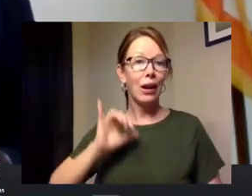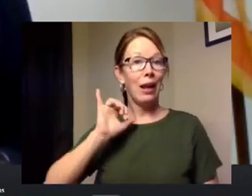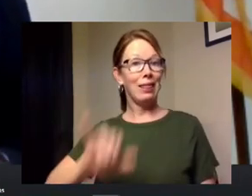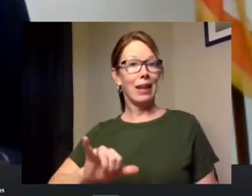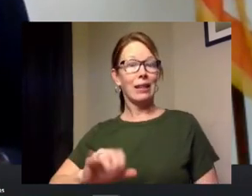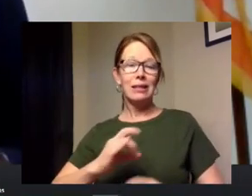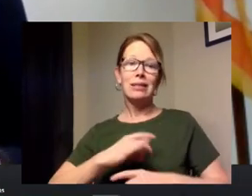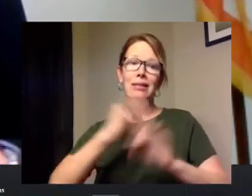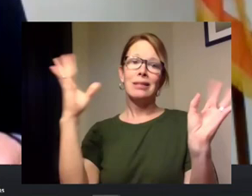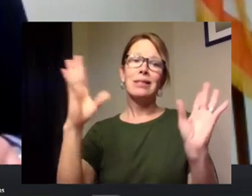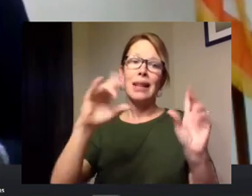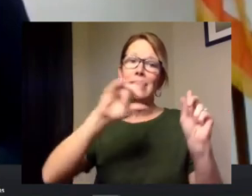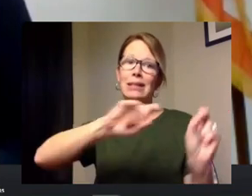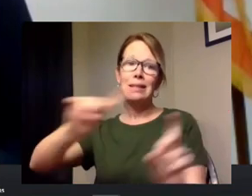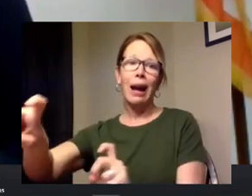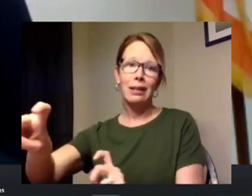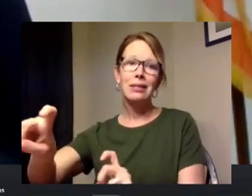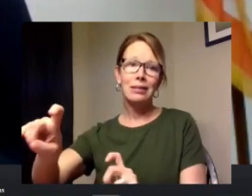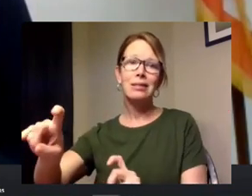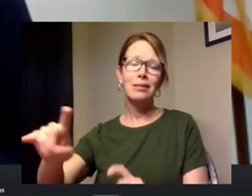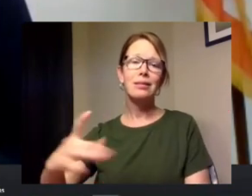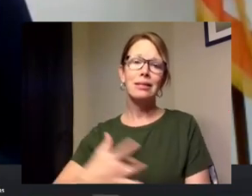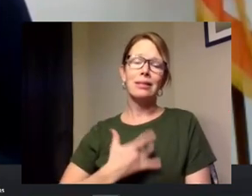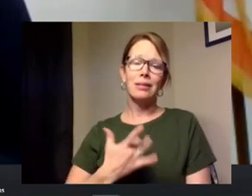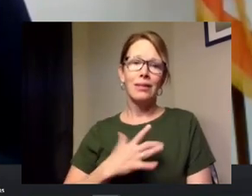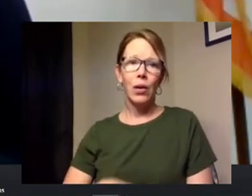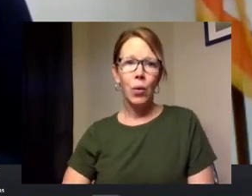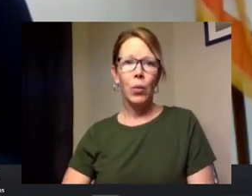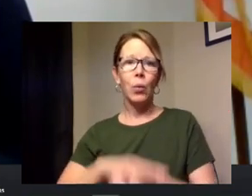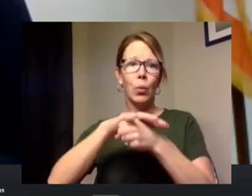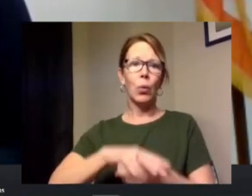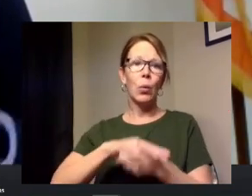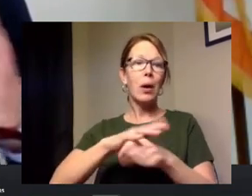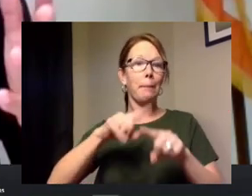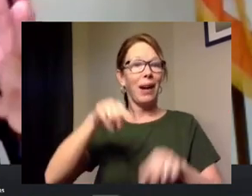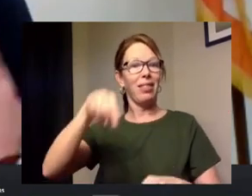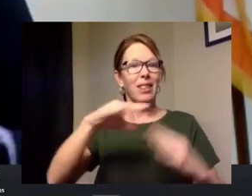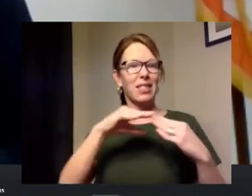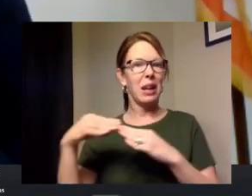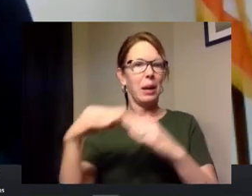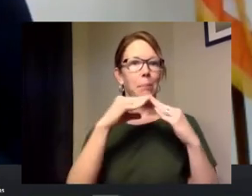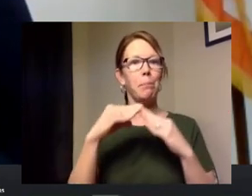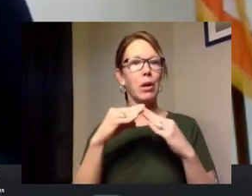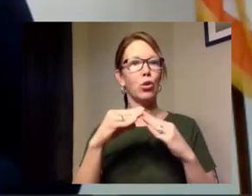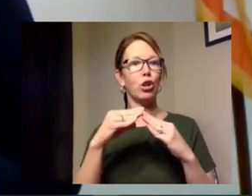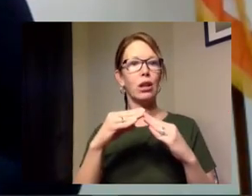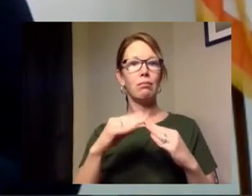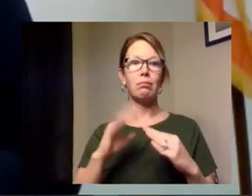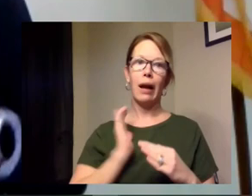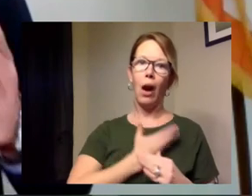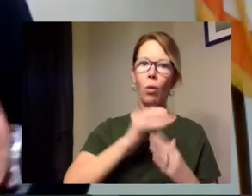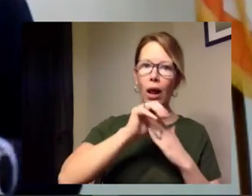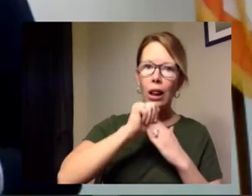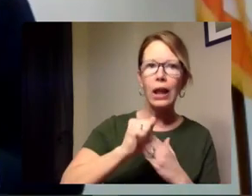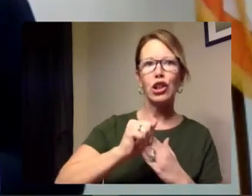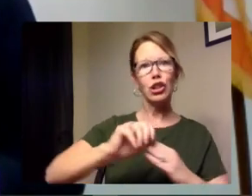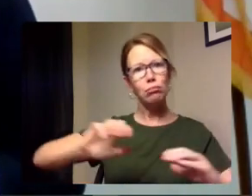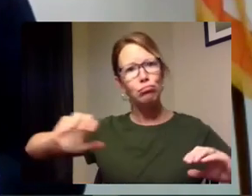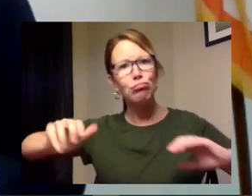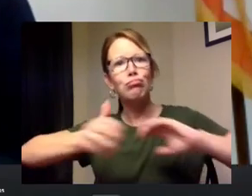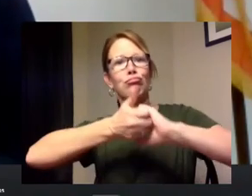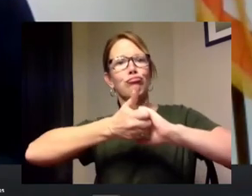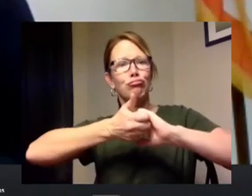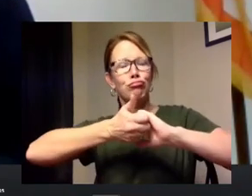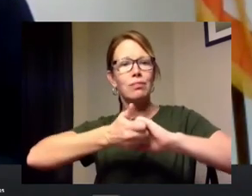it will test all of us but we are certain that as a community practicing this shared leadership and collaborative model that you're seeing here